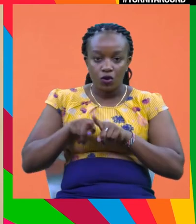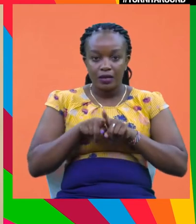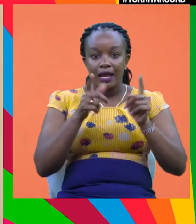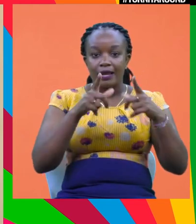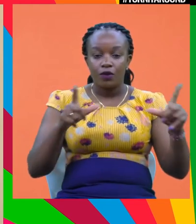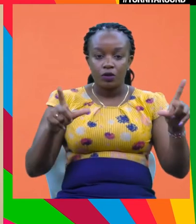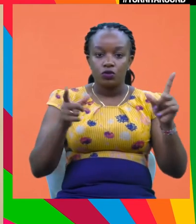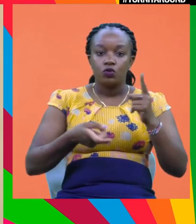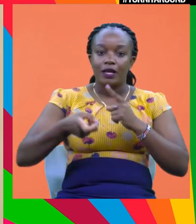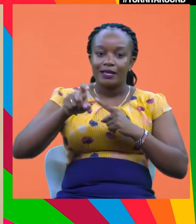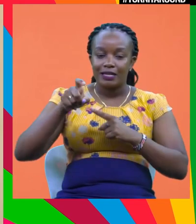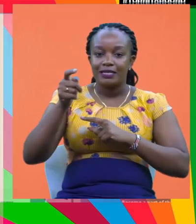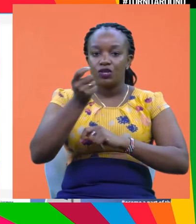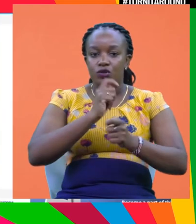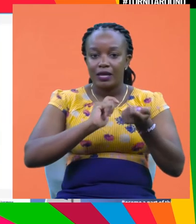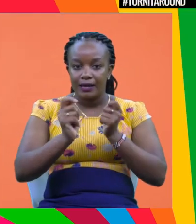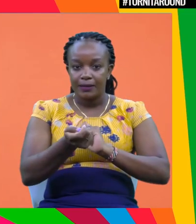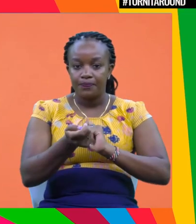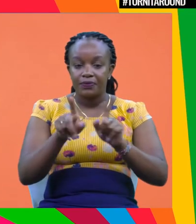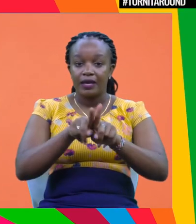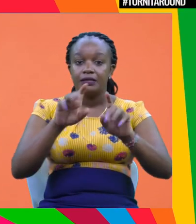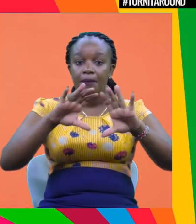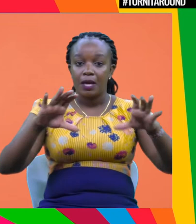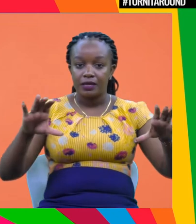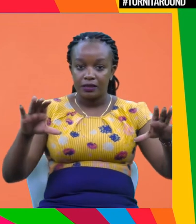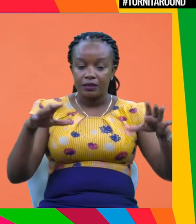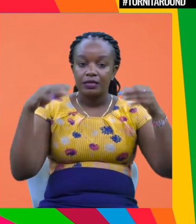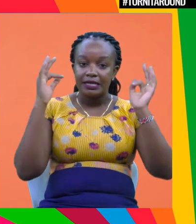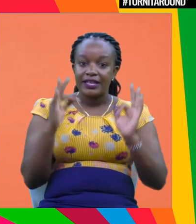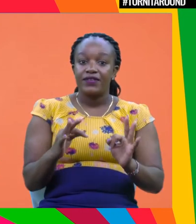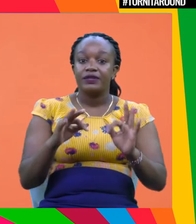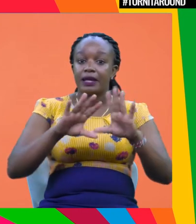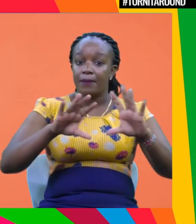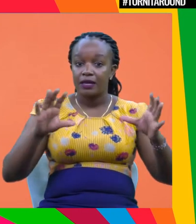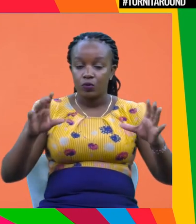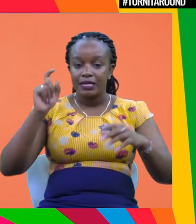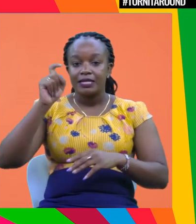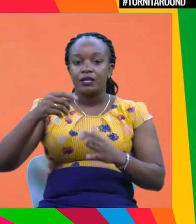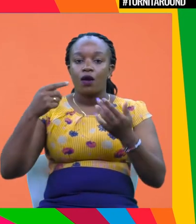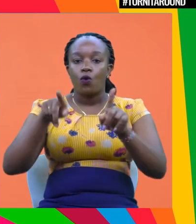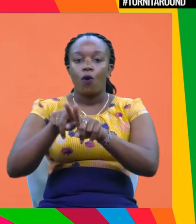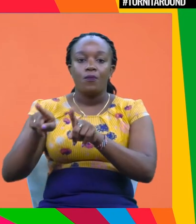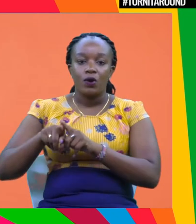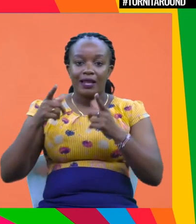this notion of trading carbon as a market. And for a market, you need a common language.